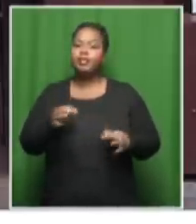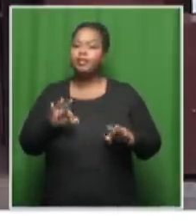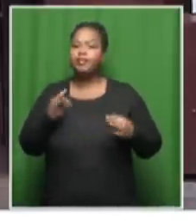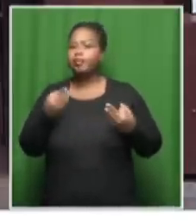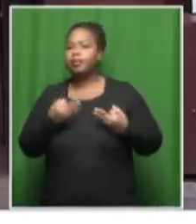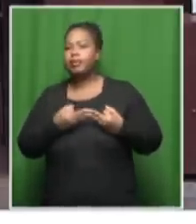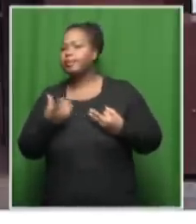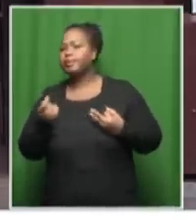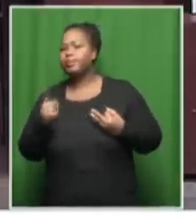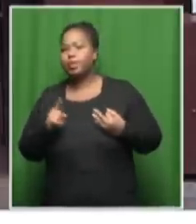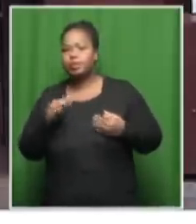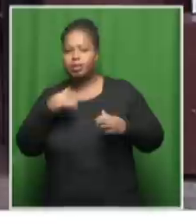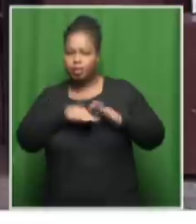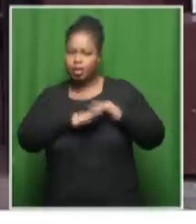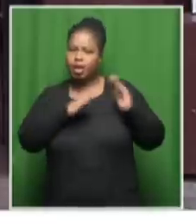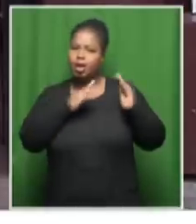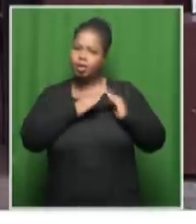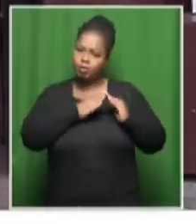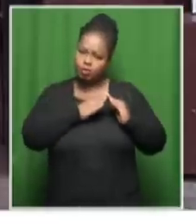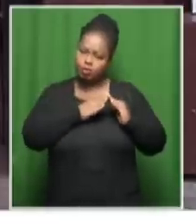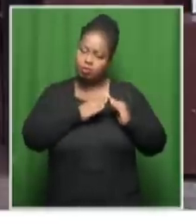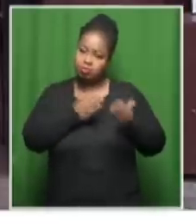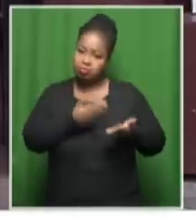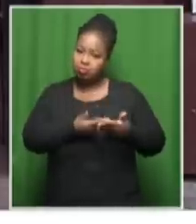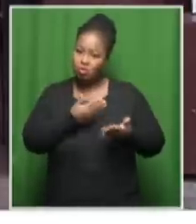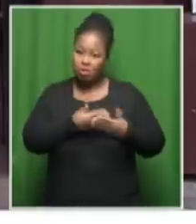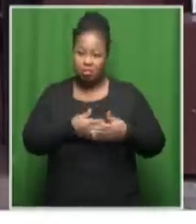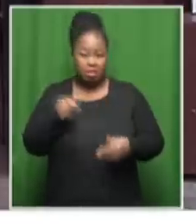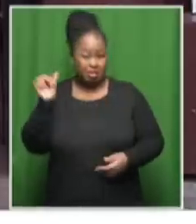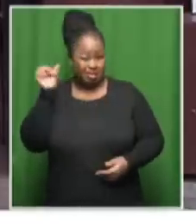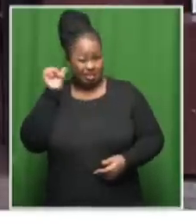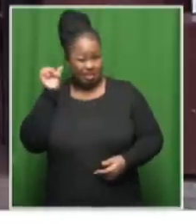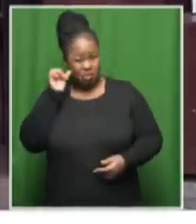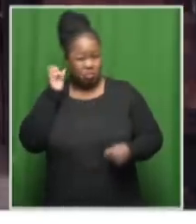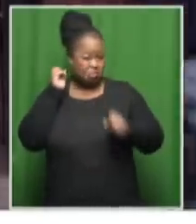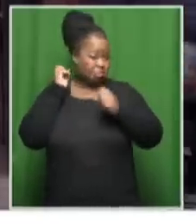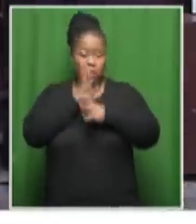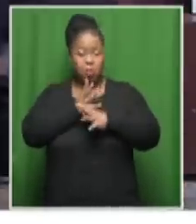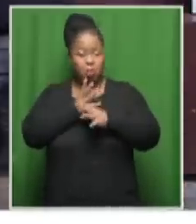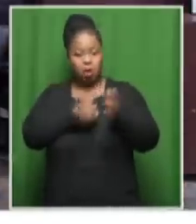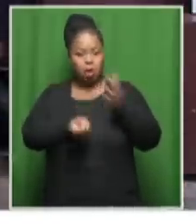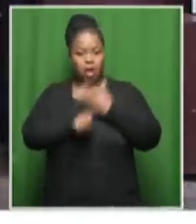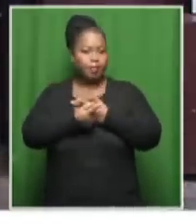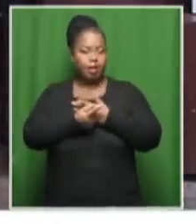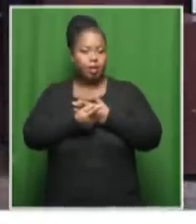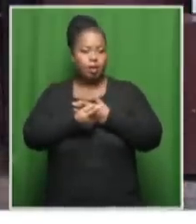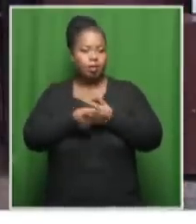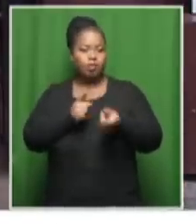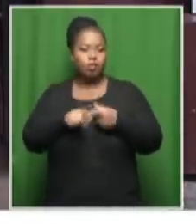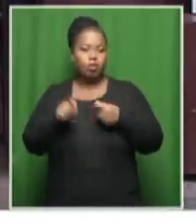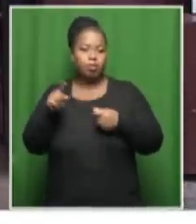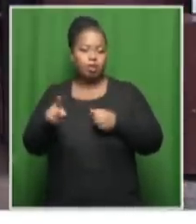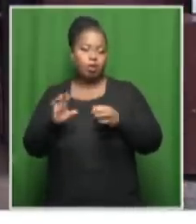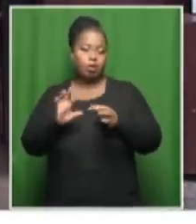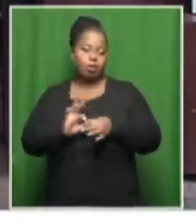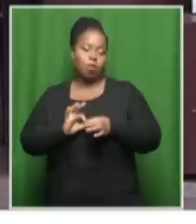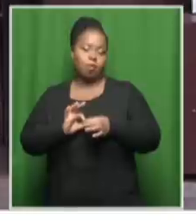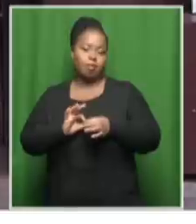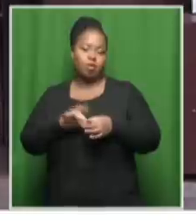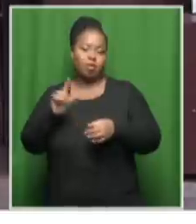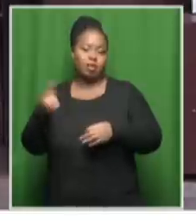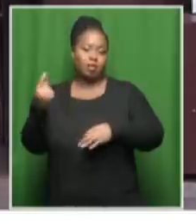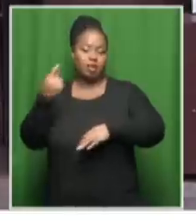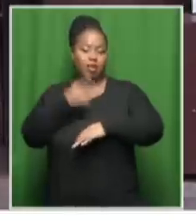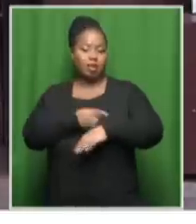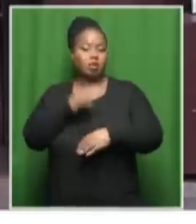family in their house to possible sounds, loud sounds, that had come from that home on the day that